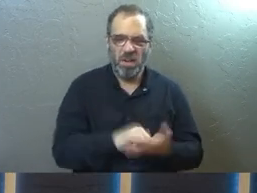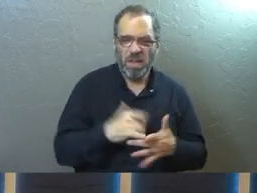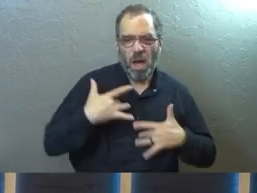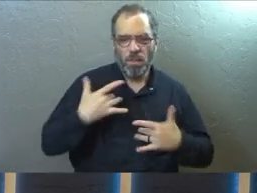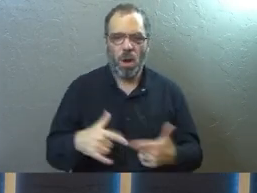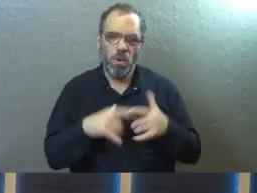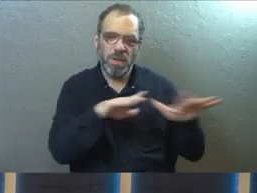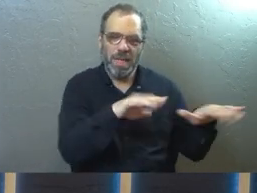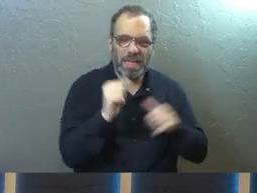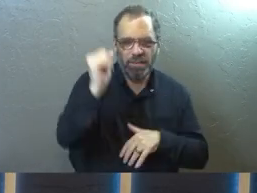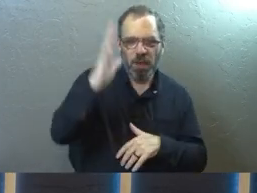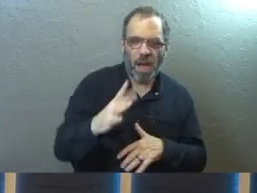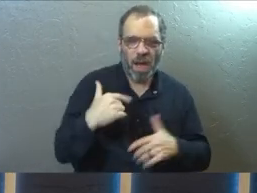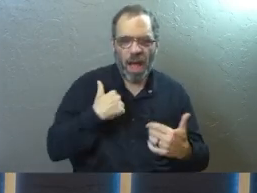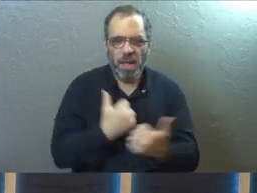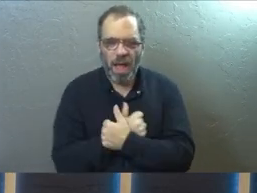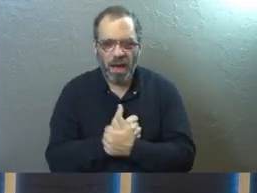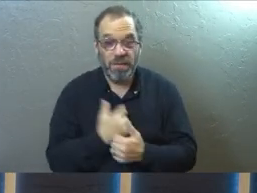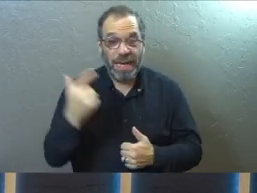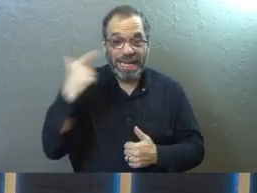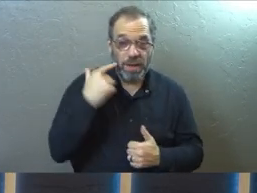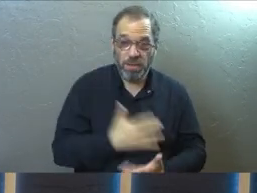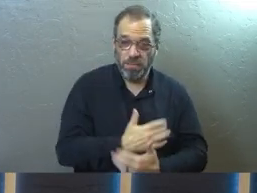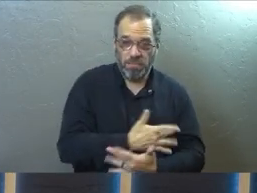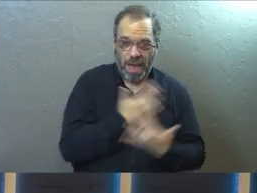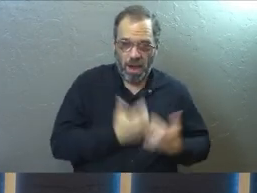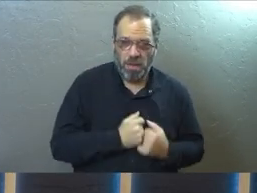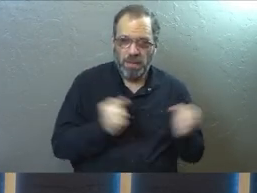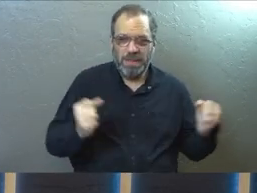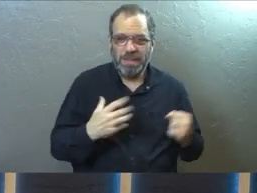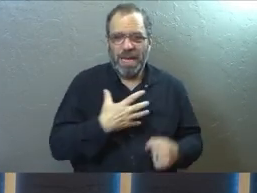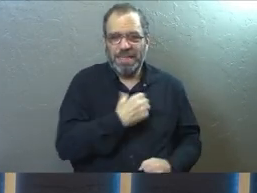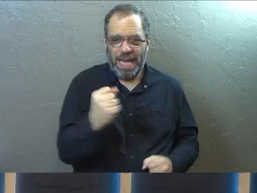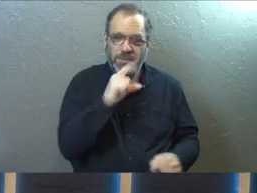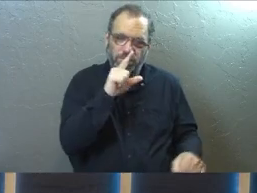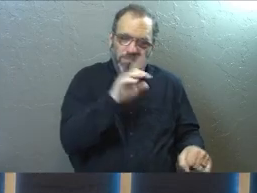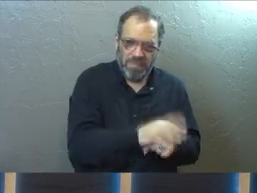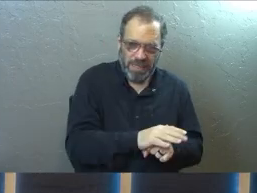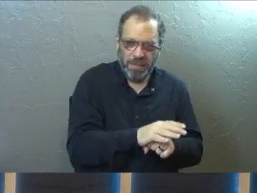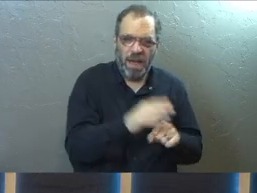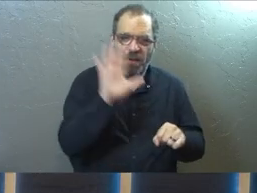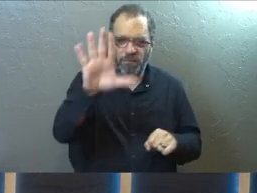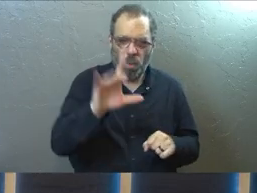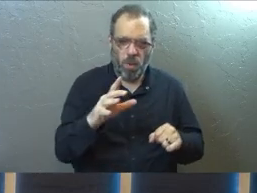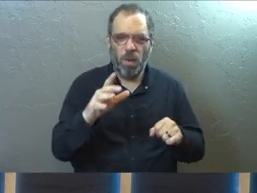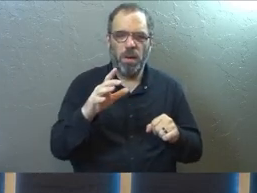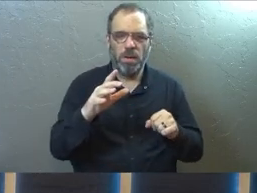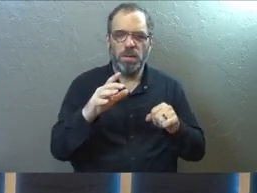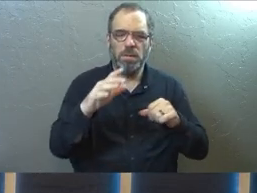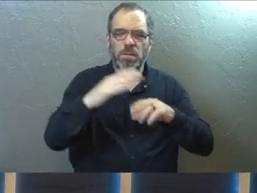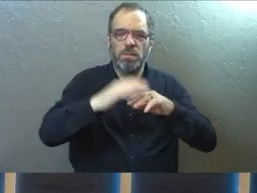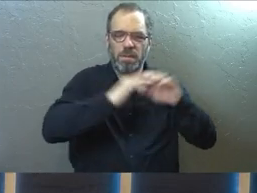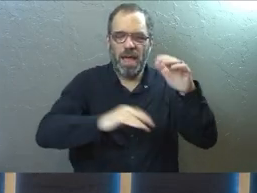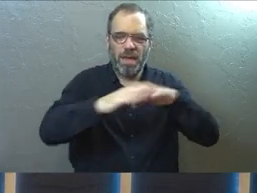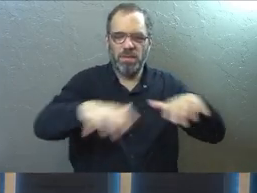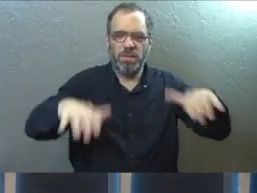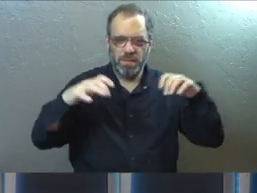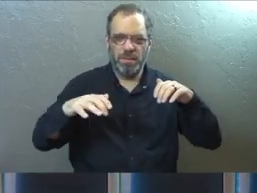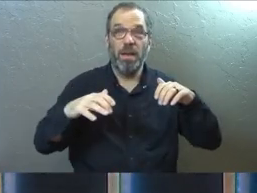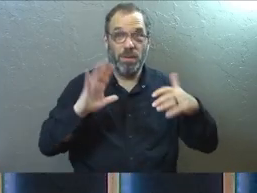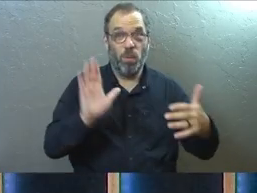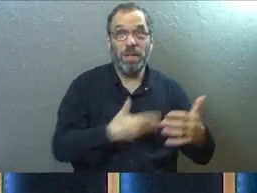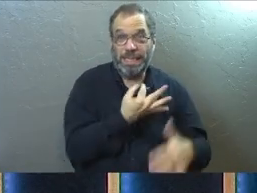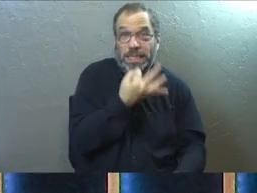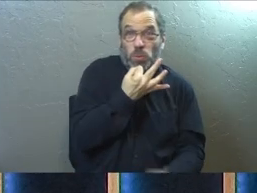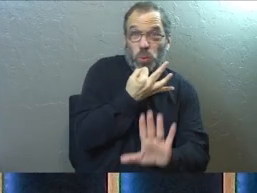prone to leave the God I love. Here's my heart, Lord, O take and seal it, seal it for thy courts above. We're actually